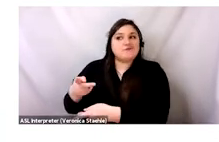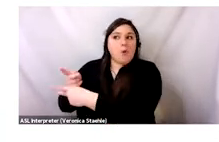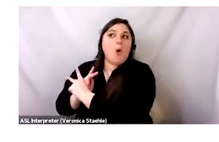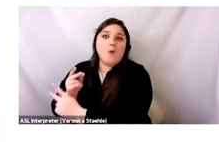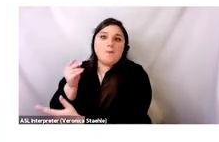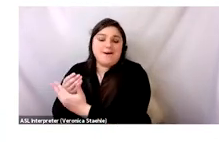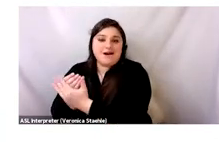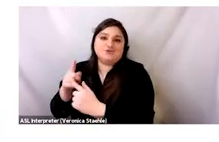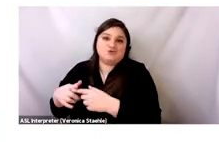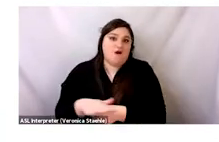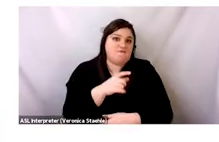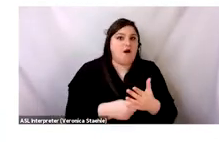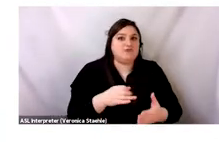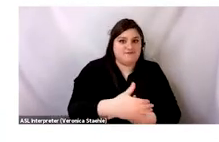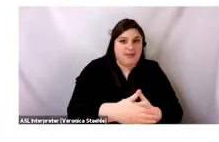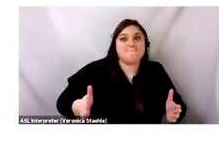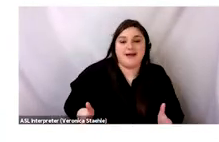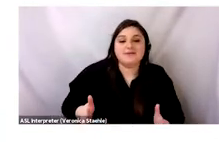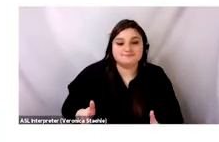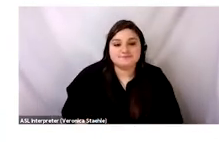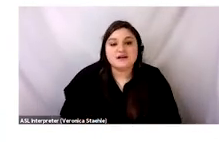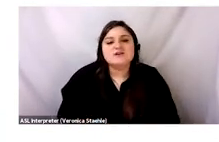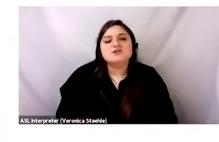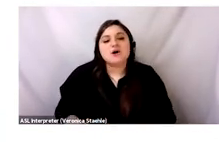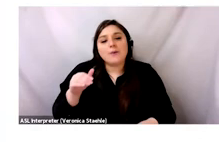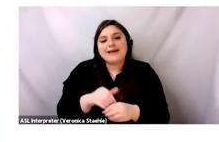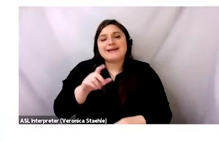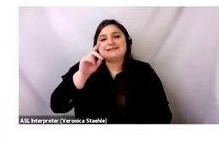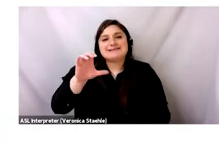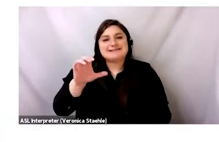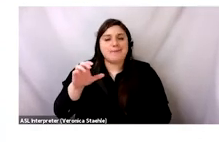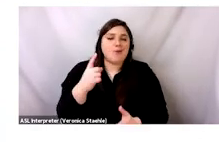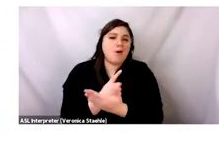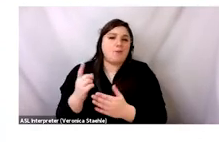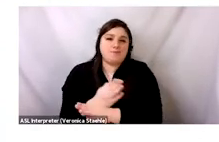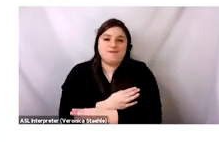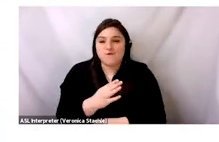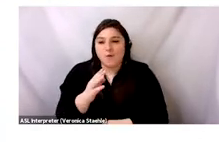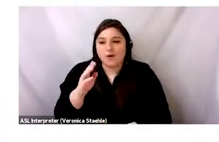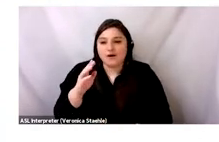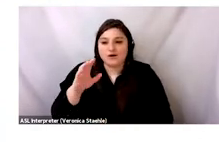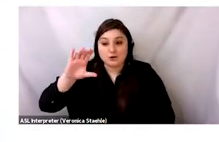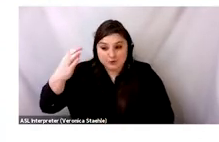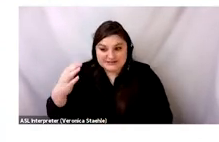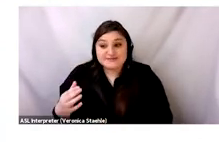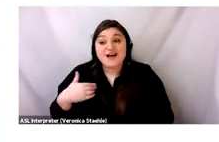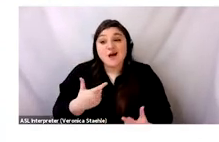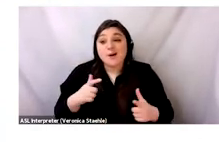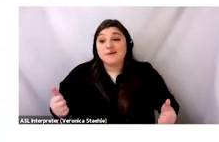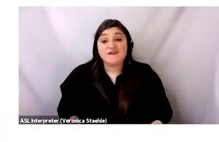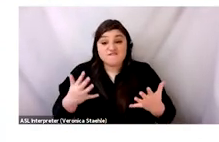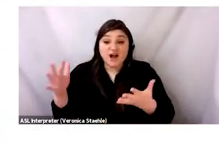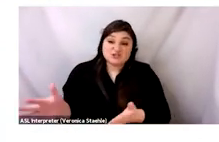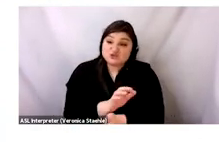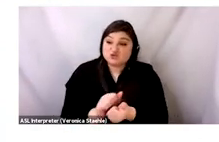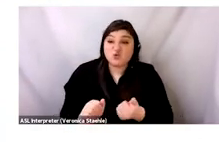So this puts them in a precarious position. On December 15, 2020, just, you know, a week before Christmas, a